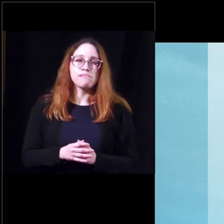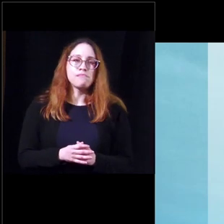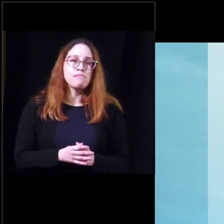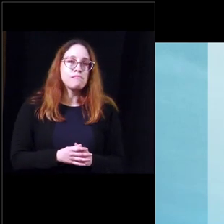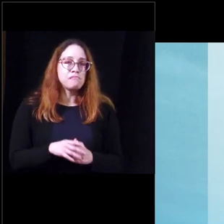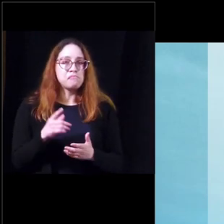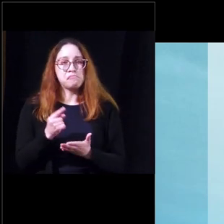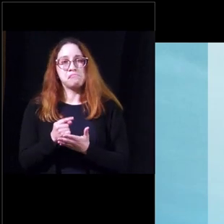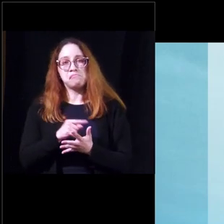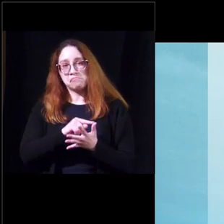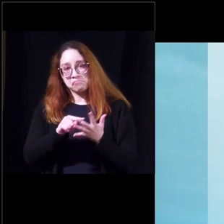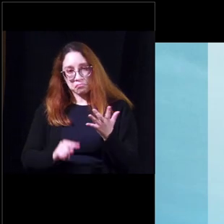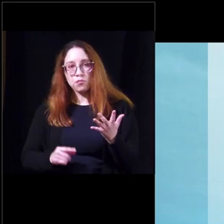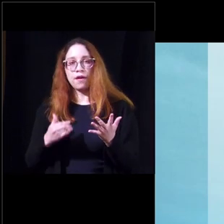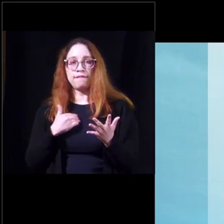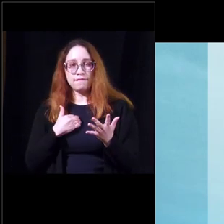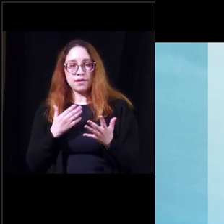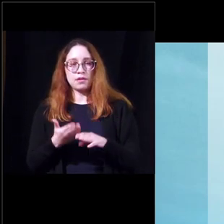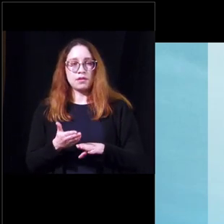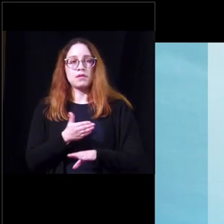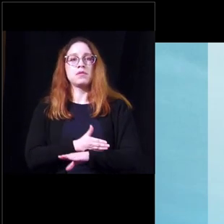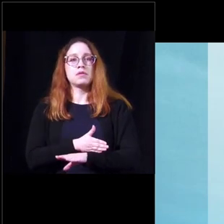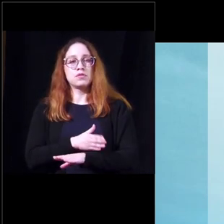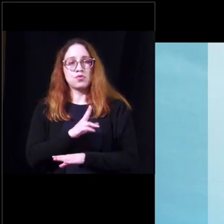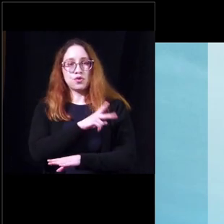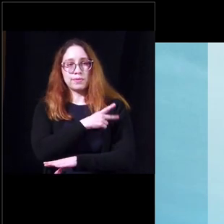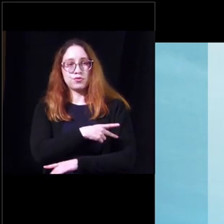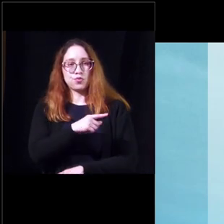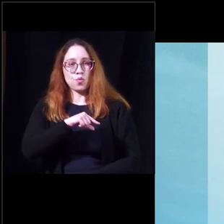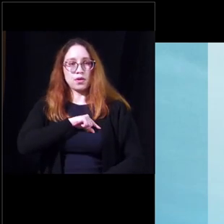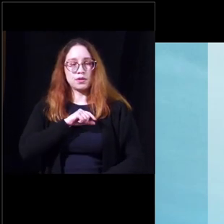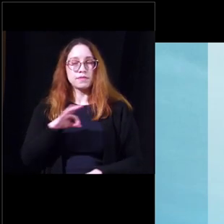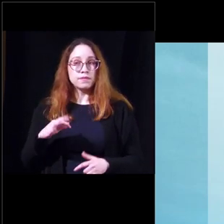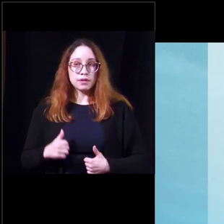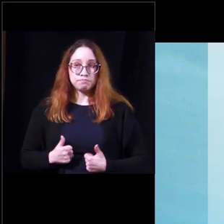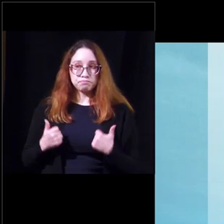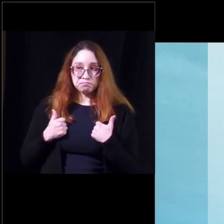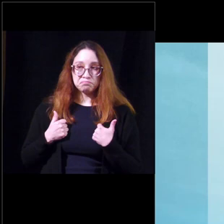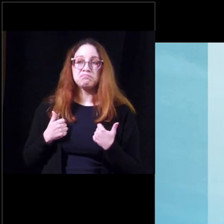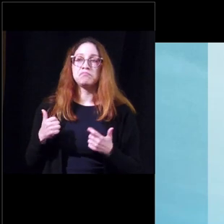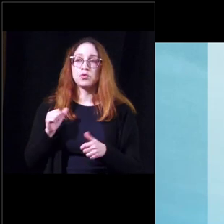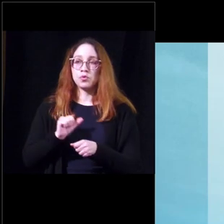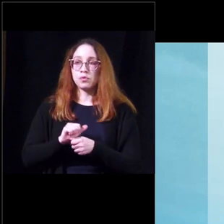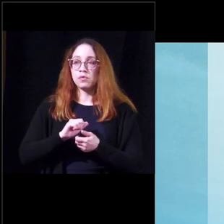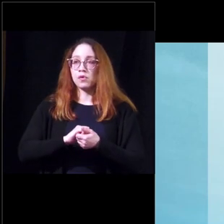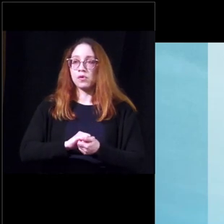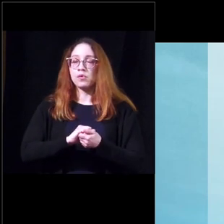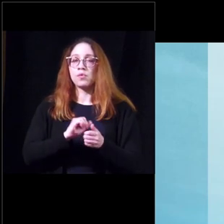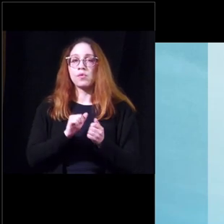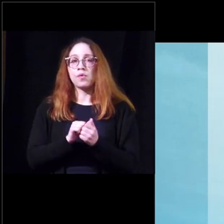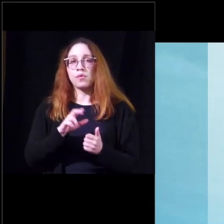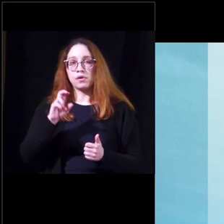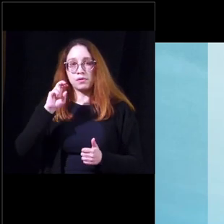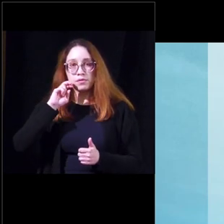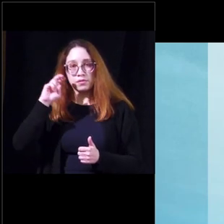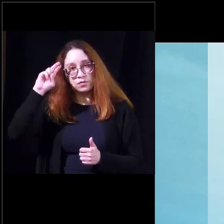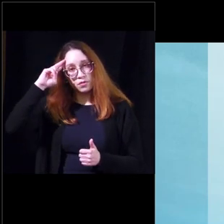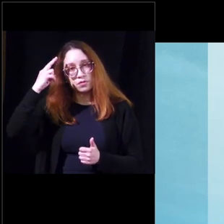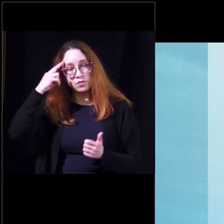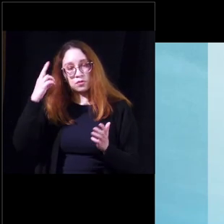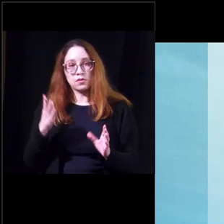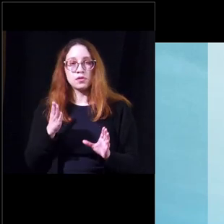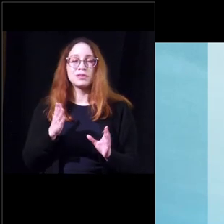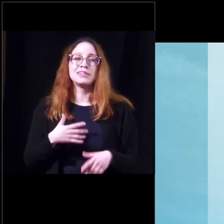treatment options are available can improve a patient's quality of life and we work together with the neurologists the